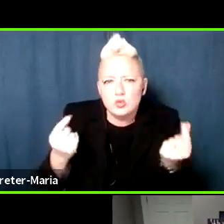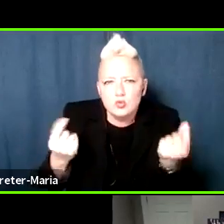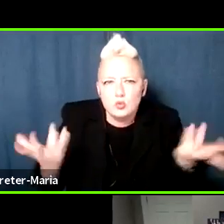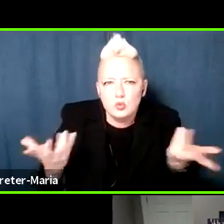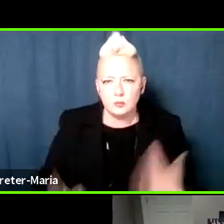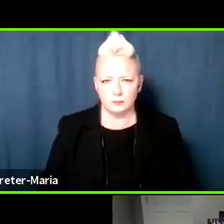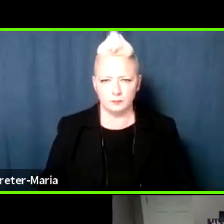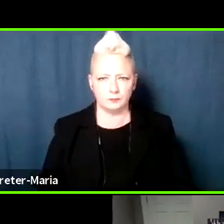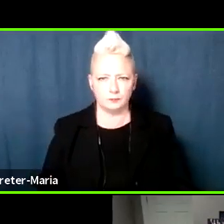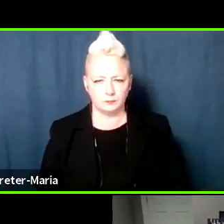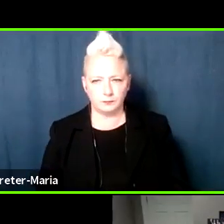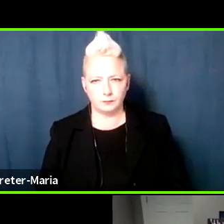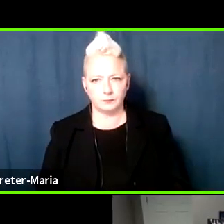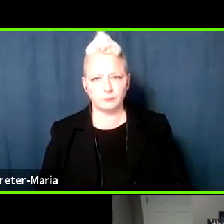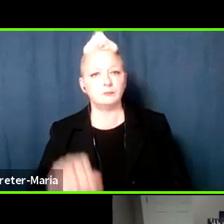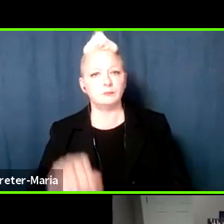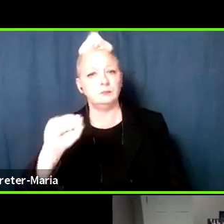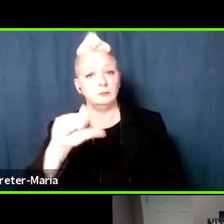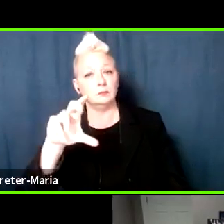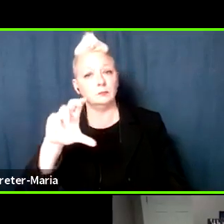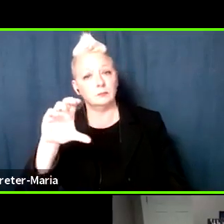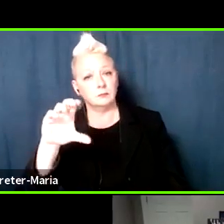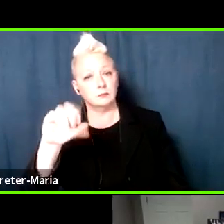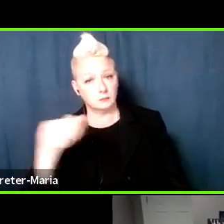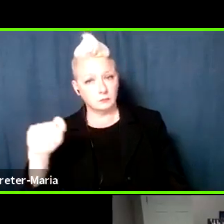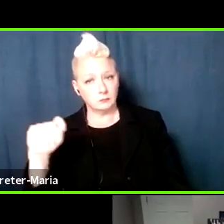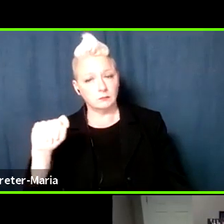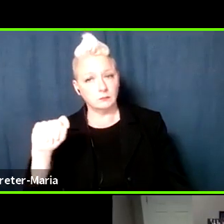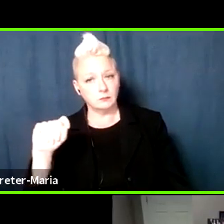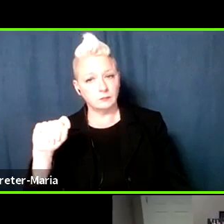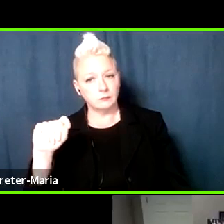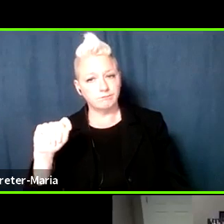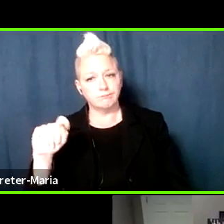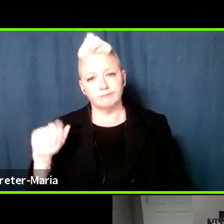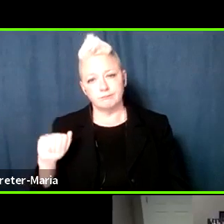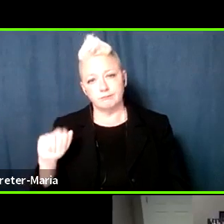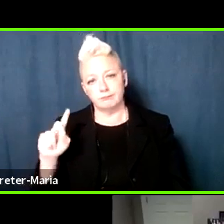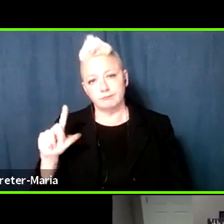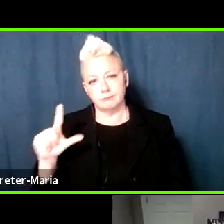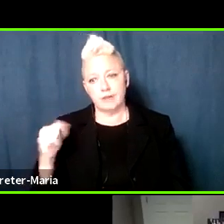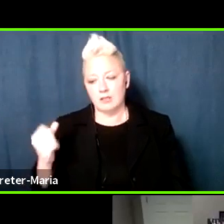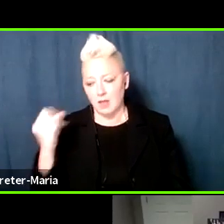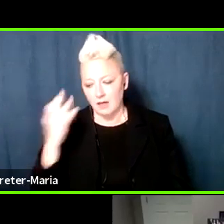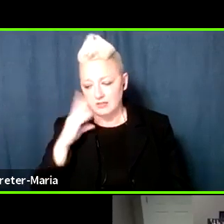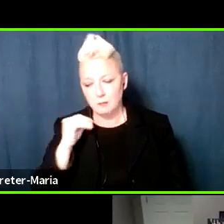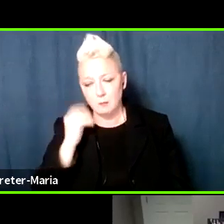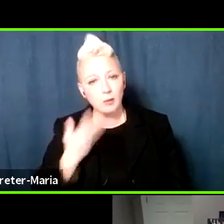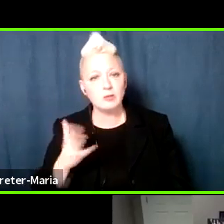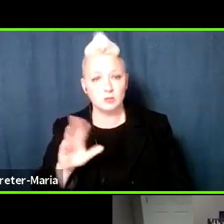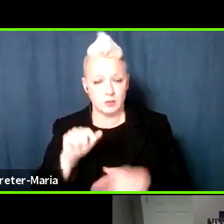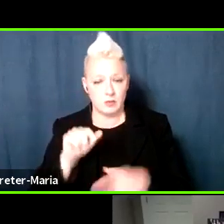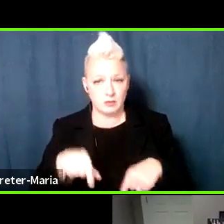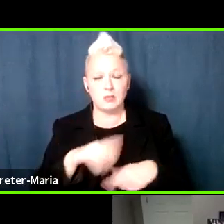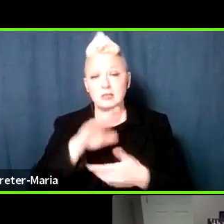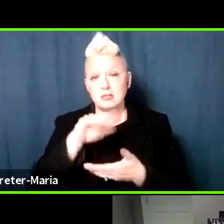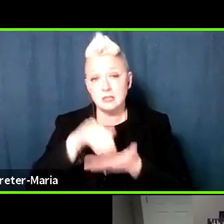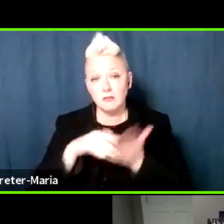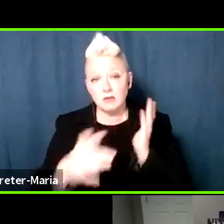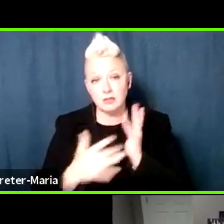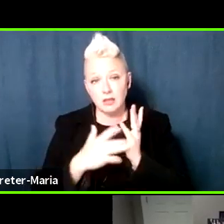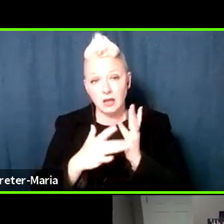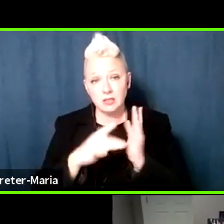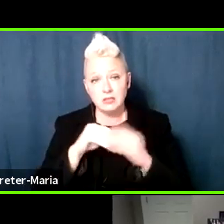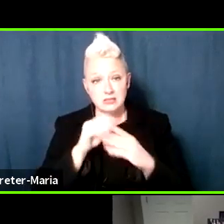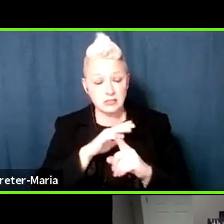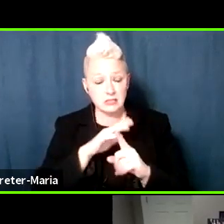So maybe I'll jump in here because ADL has a lot of experience with this. I mentioned before, our Center for Technology and Society.